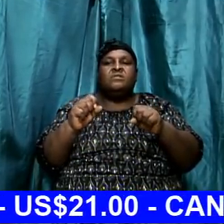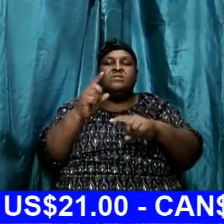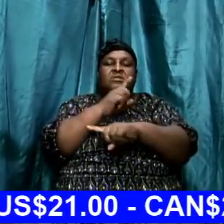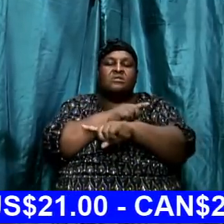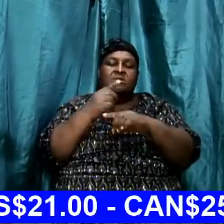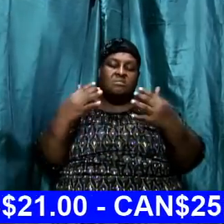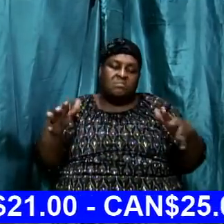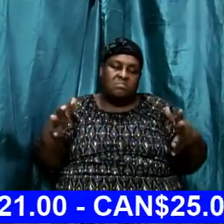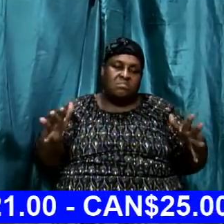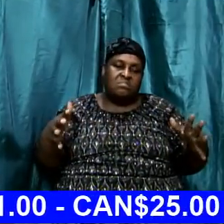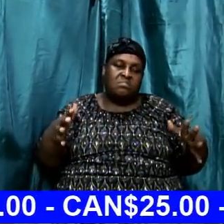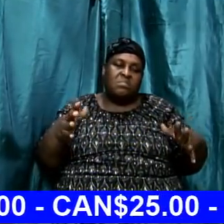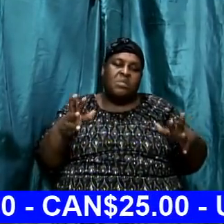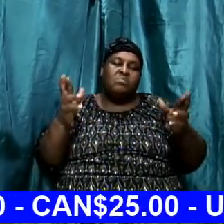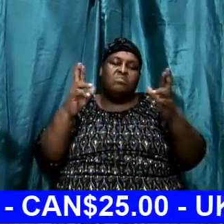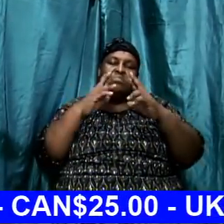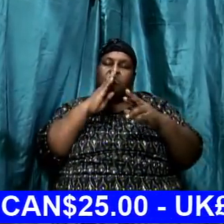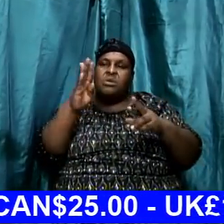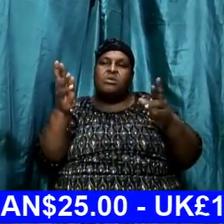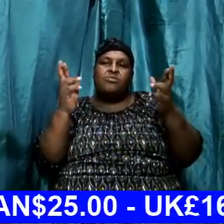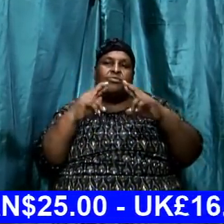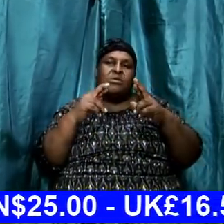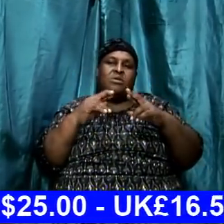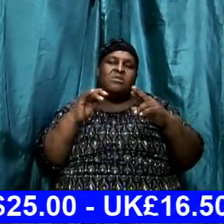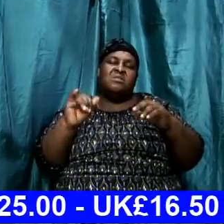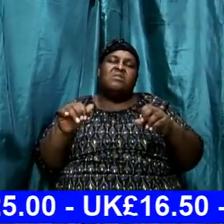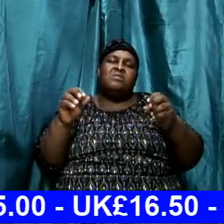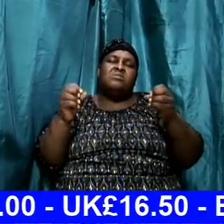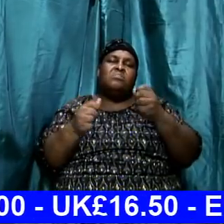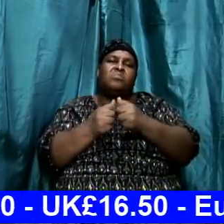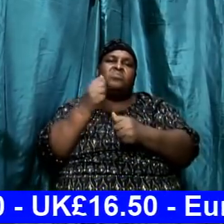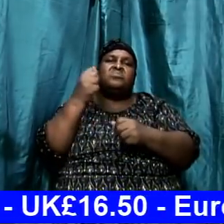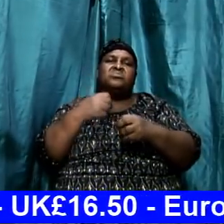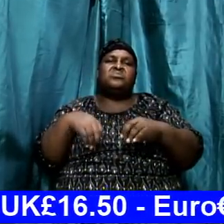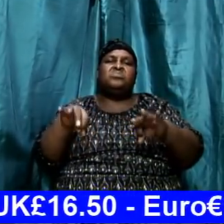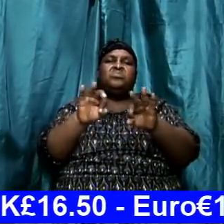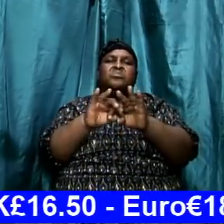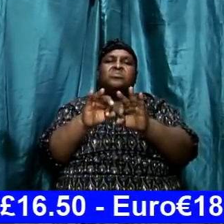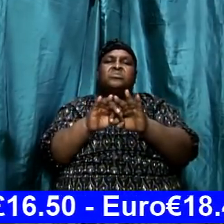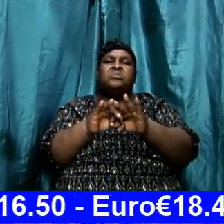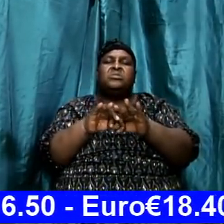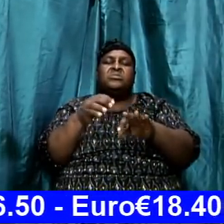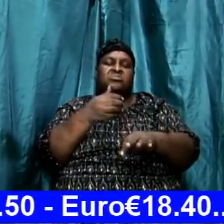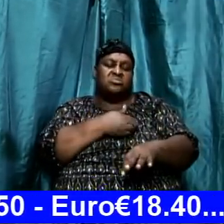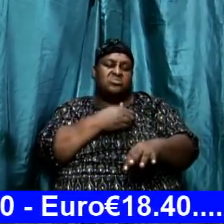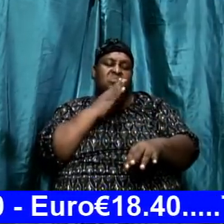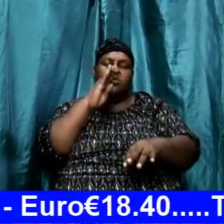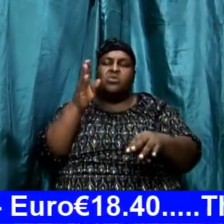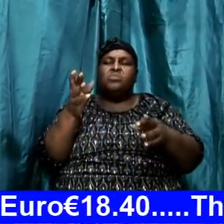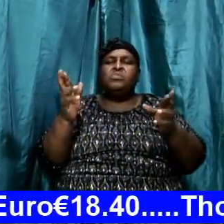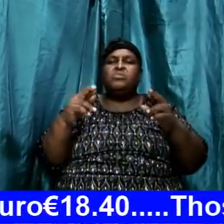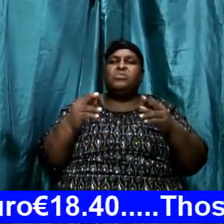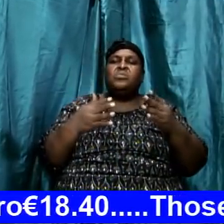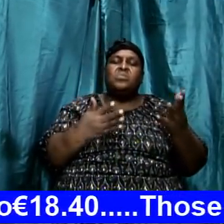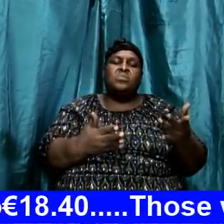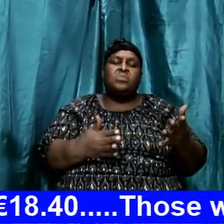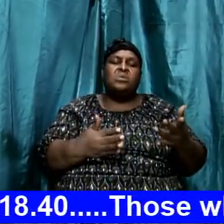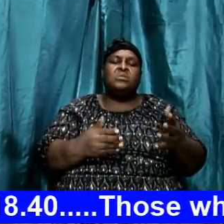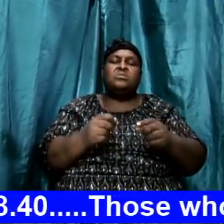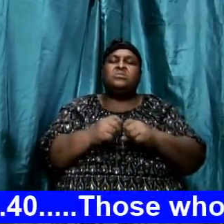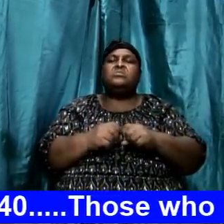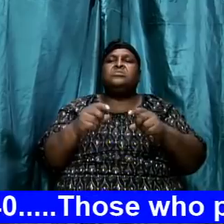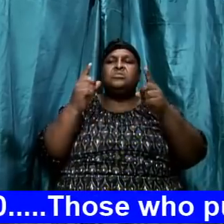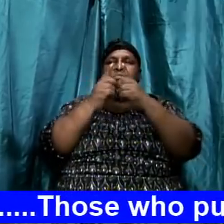that we will be ready because that's the most important thing in this life that our souls will be ready waiting to meet you.